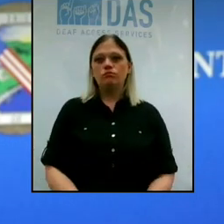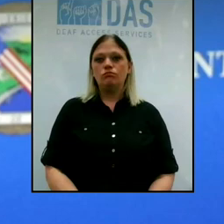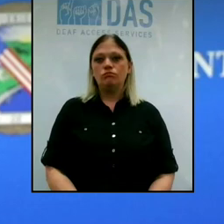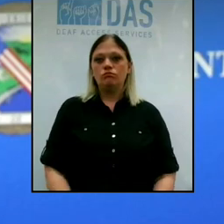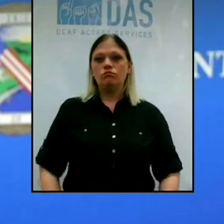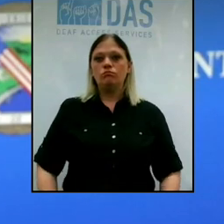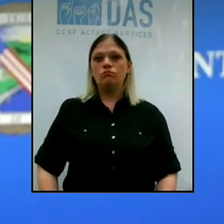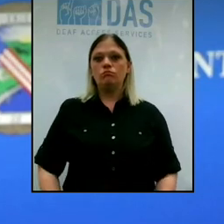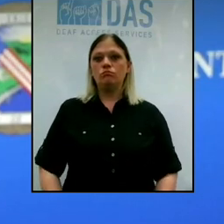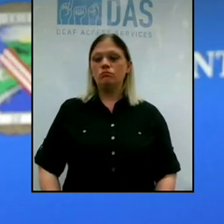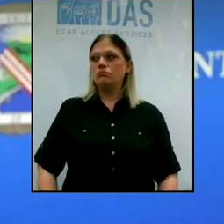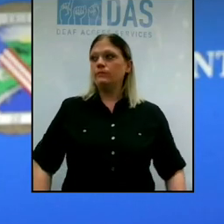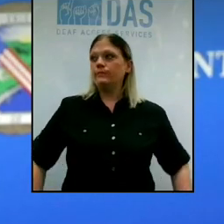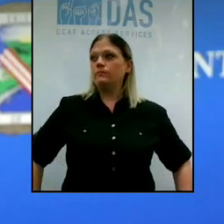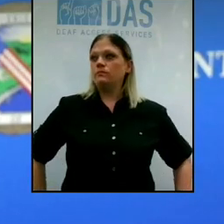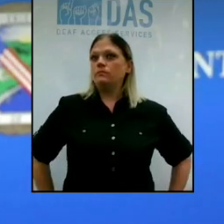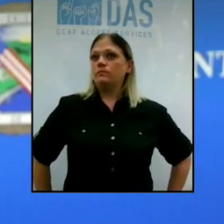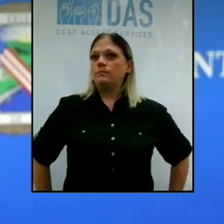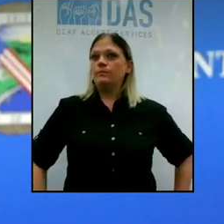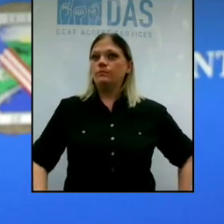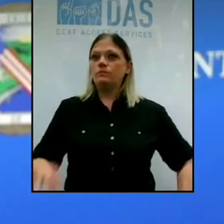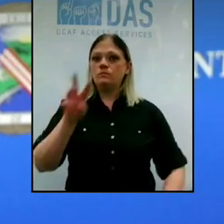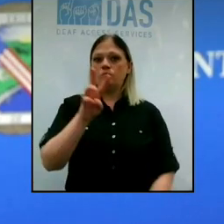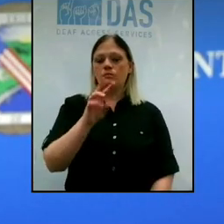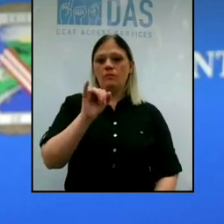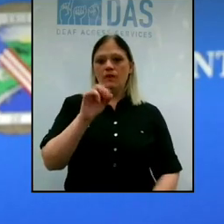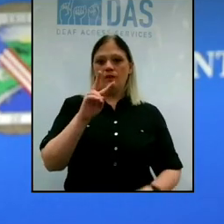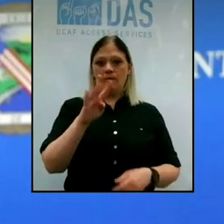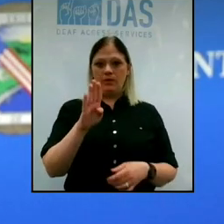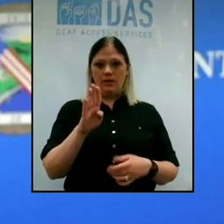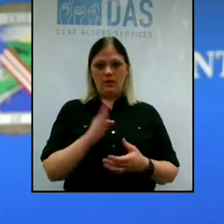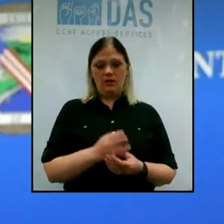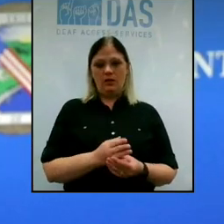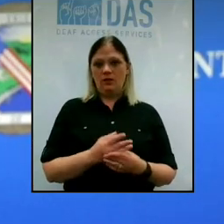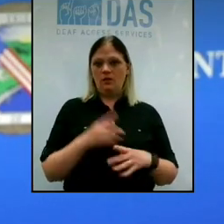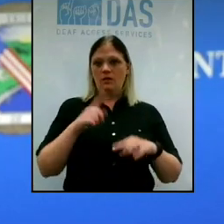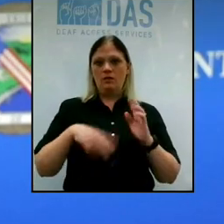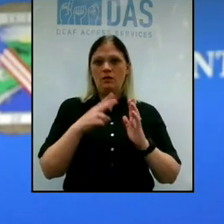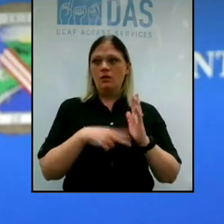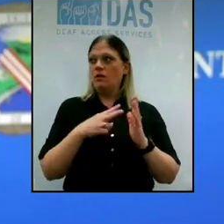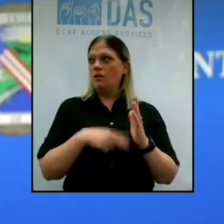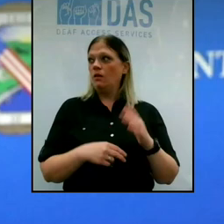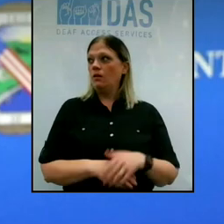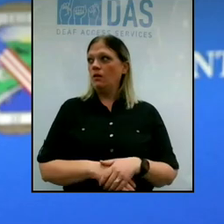from WIVB. I'm sorry, I cannot read that handwriting.